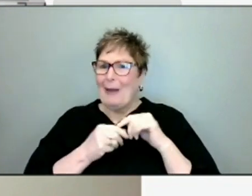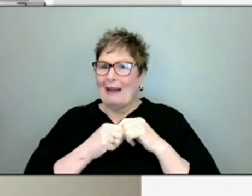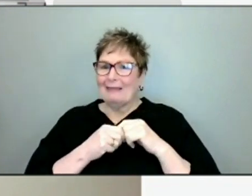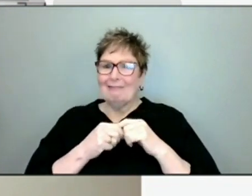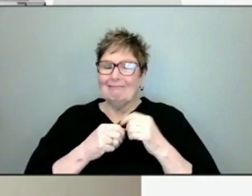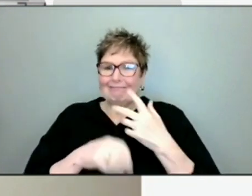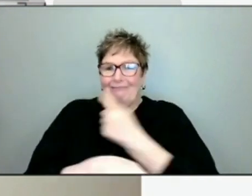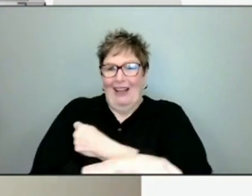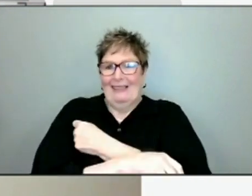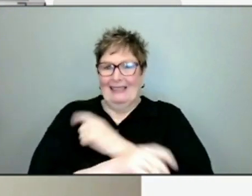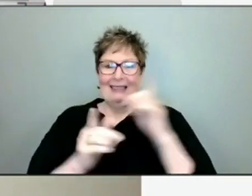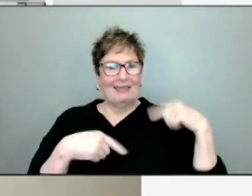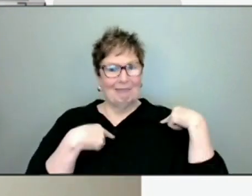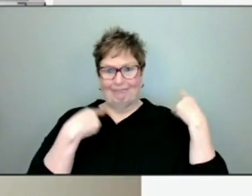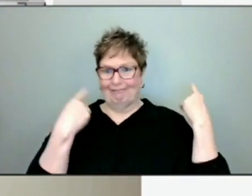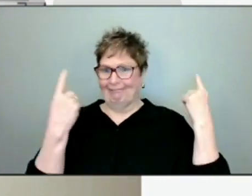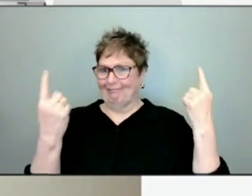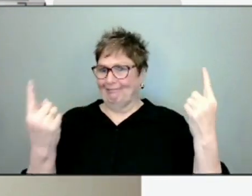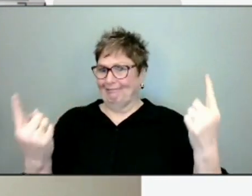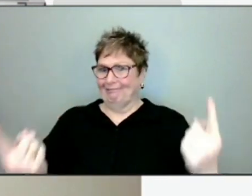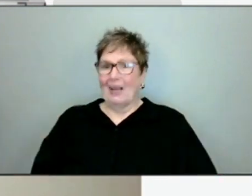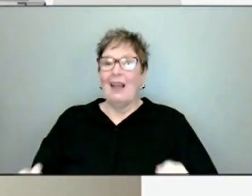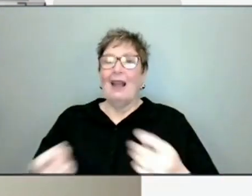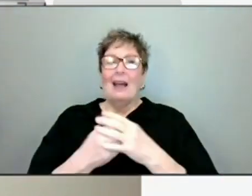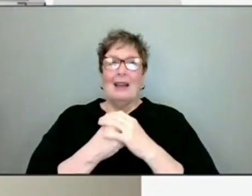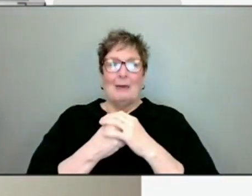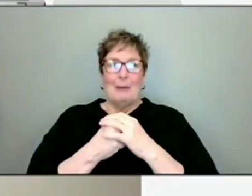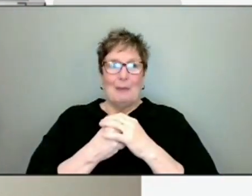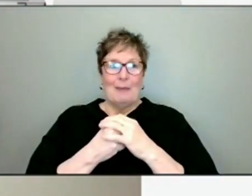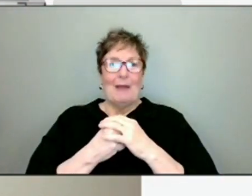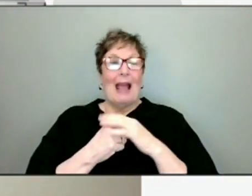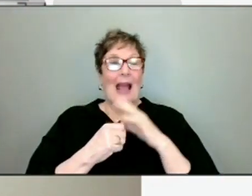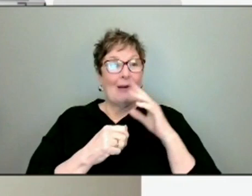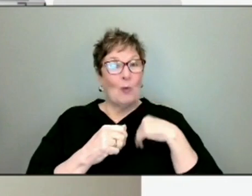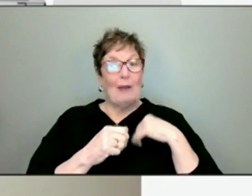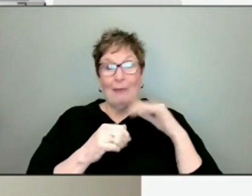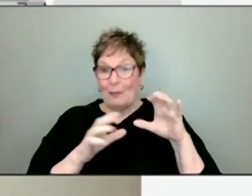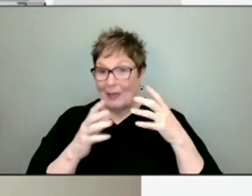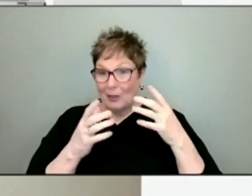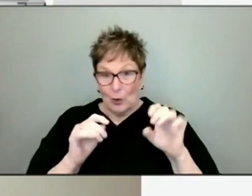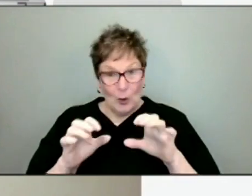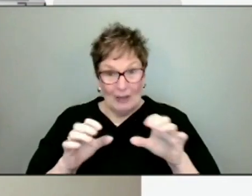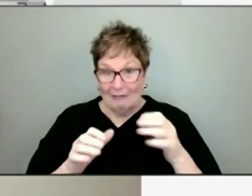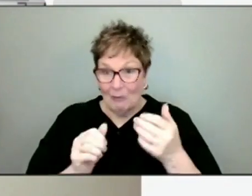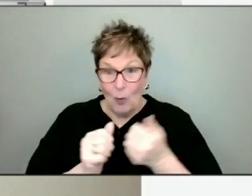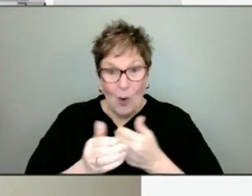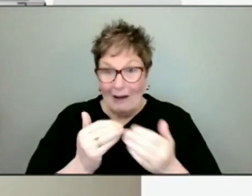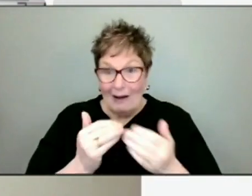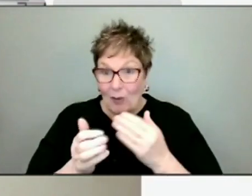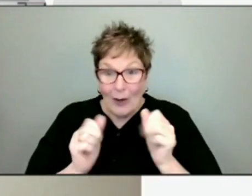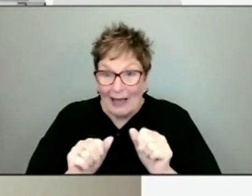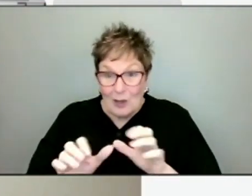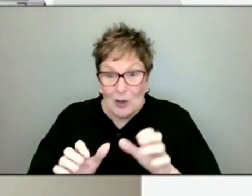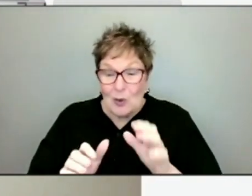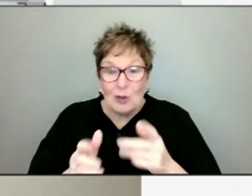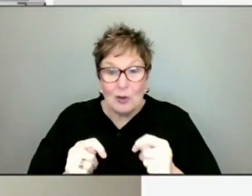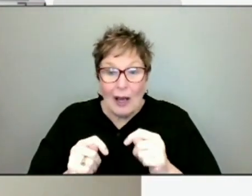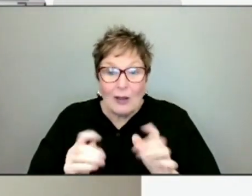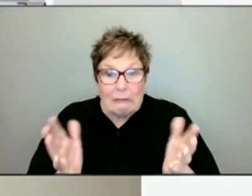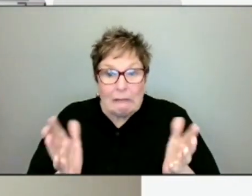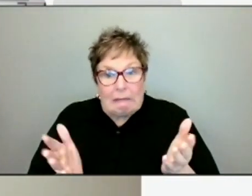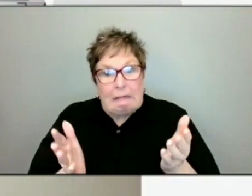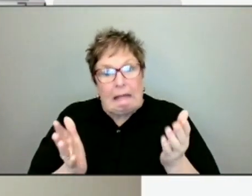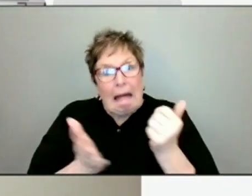since the beginning of this vaccine rollout. And certainly, we've been doing everything we can to really address that hesitancy in